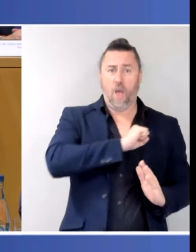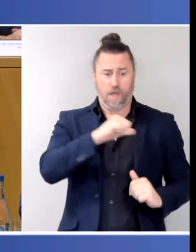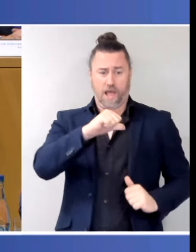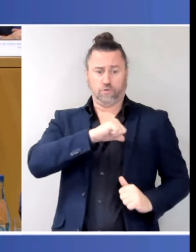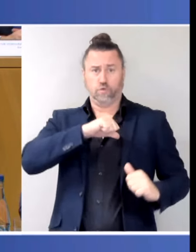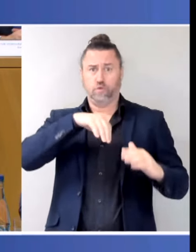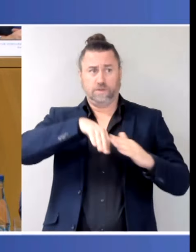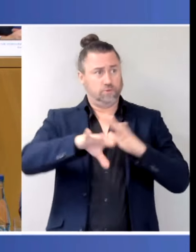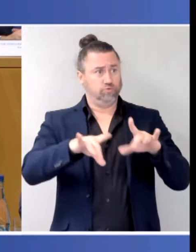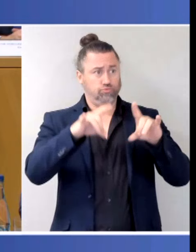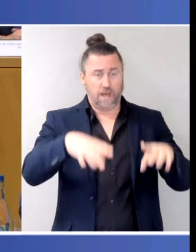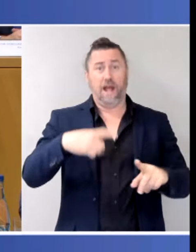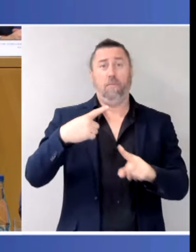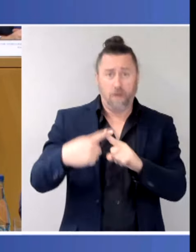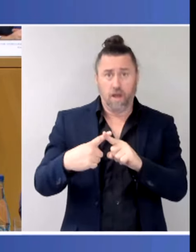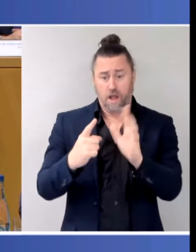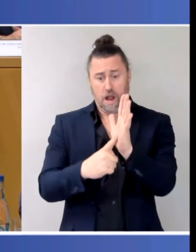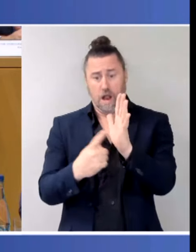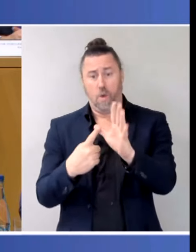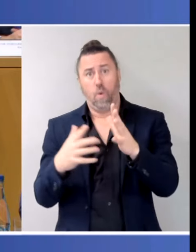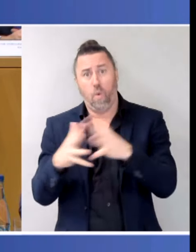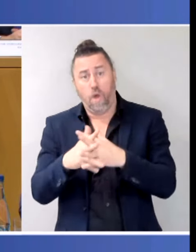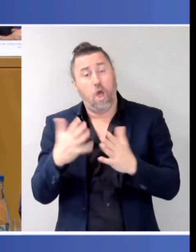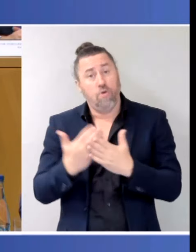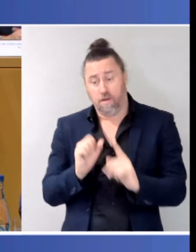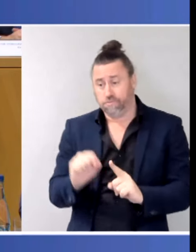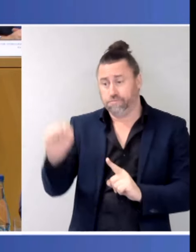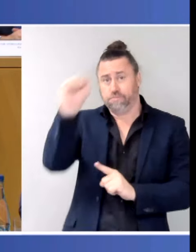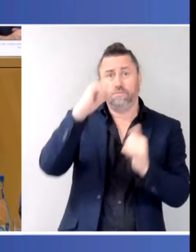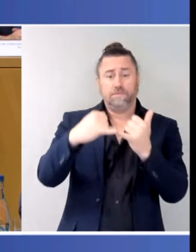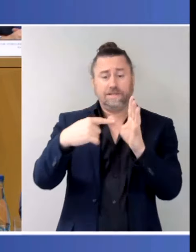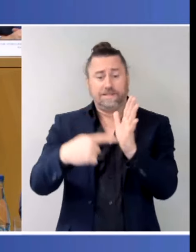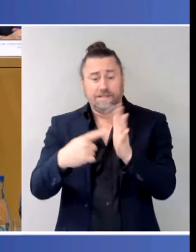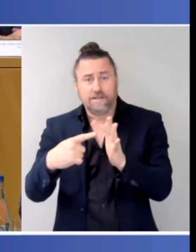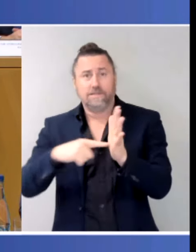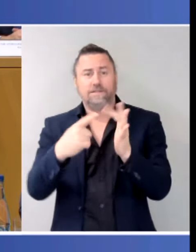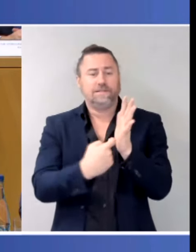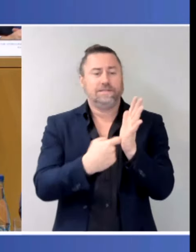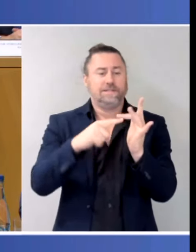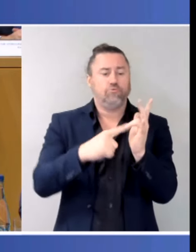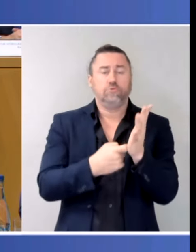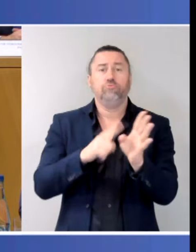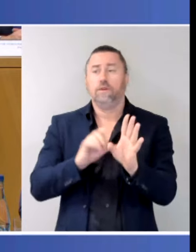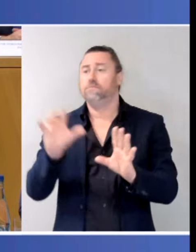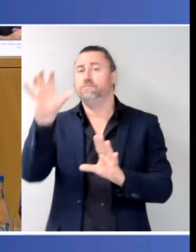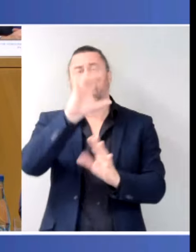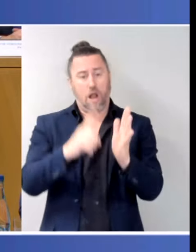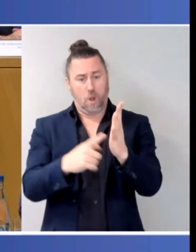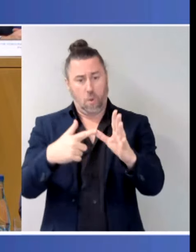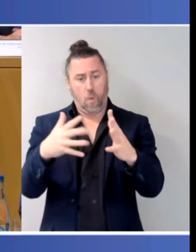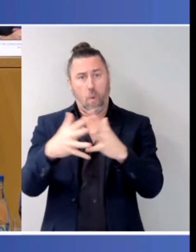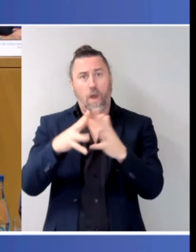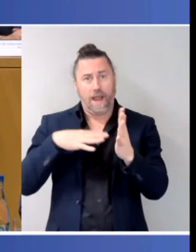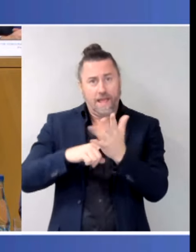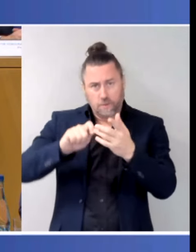resides with the States and Territories. And we've seen, even since the action in May, we've seen a range of measures taken by